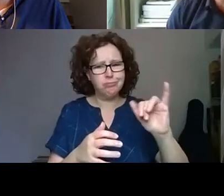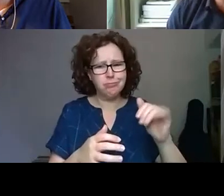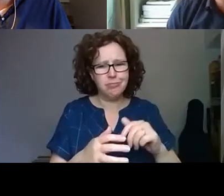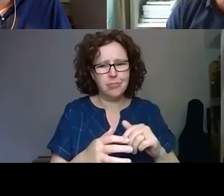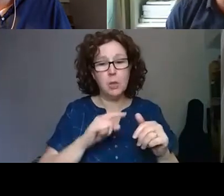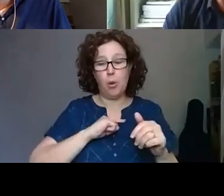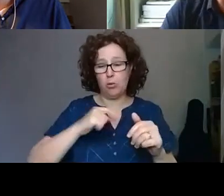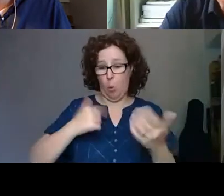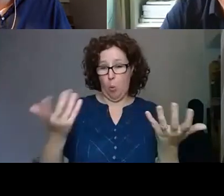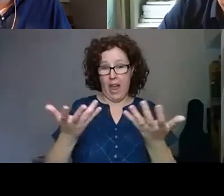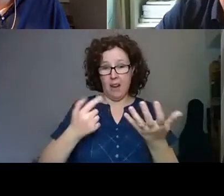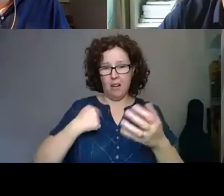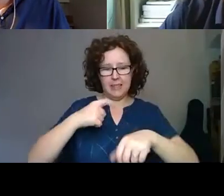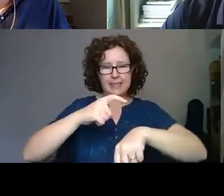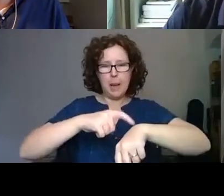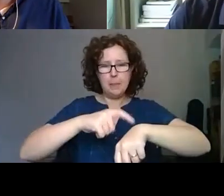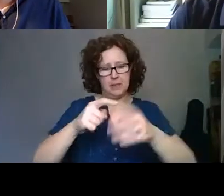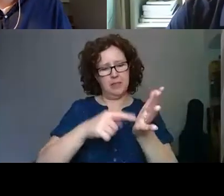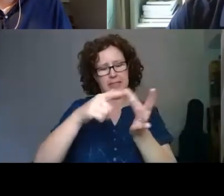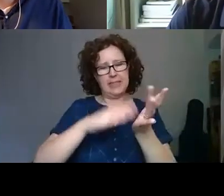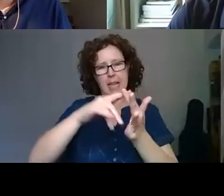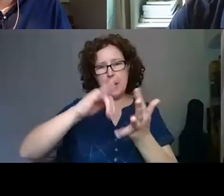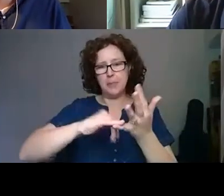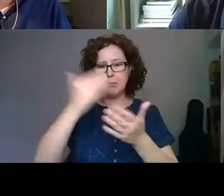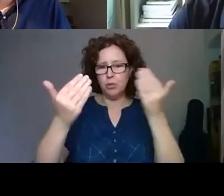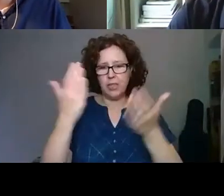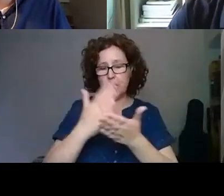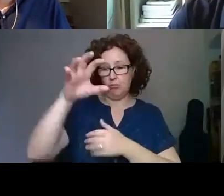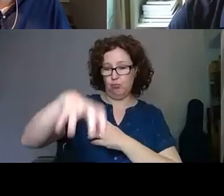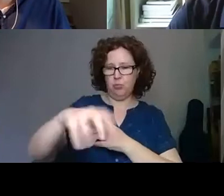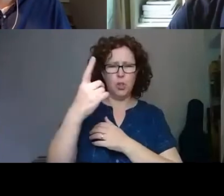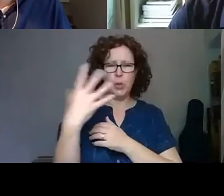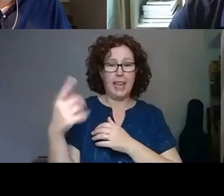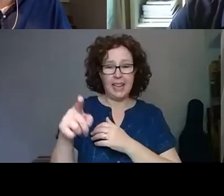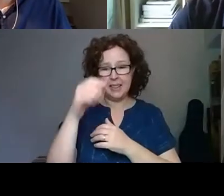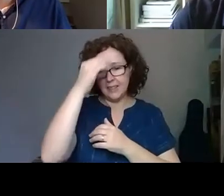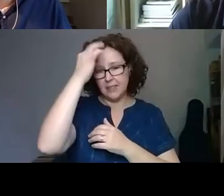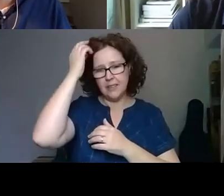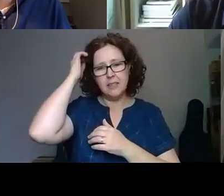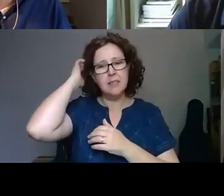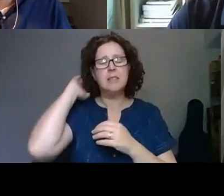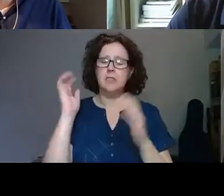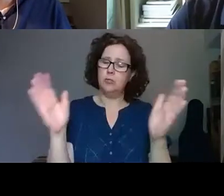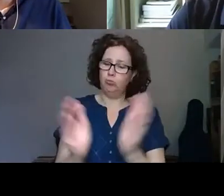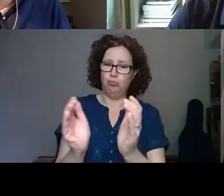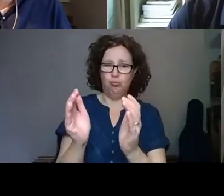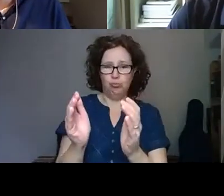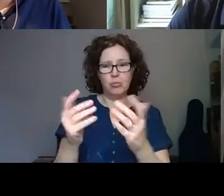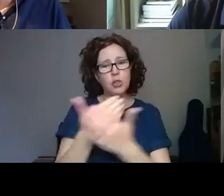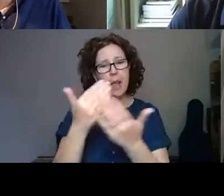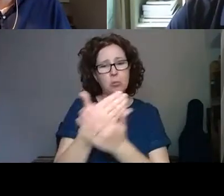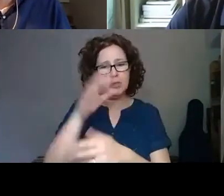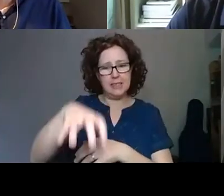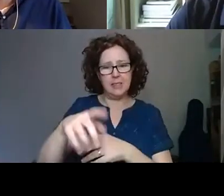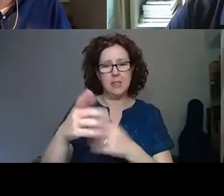Times Museum is really unique. It's, it was, it's a mid-scale contemporary institution, situated